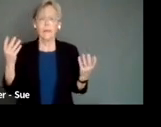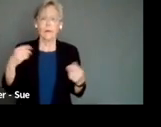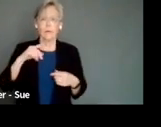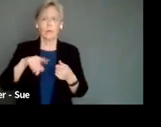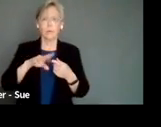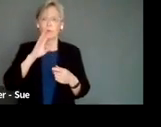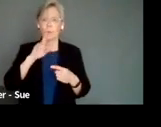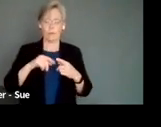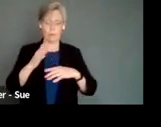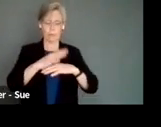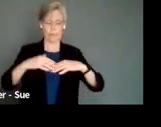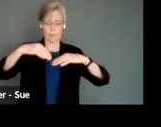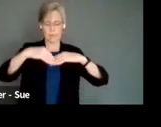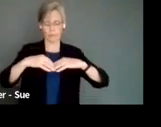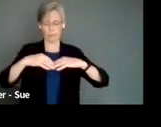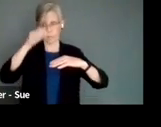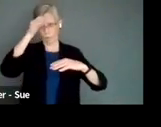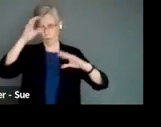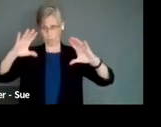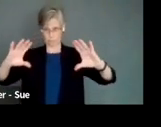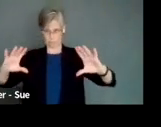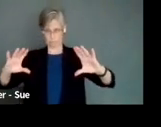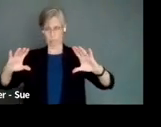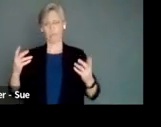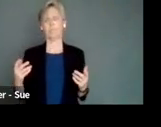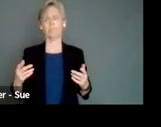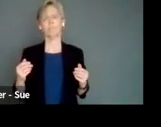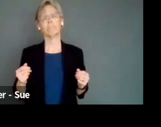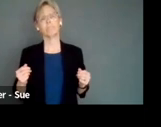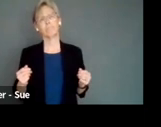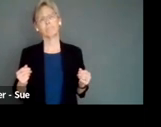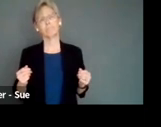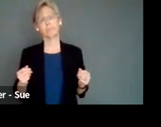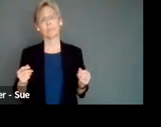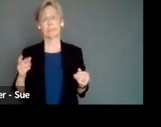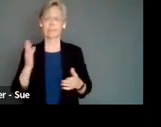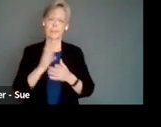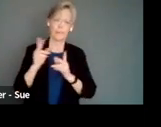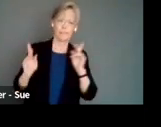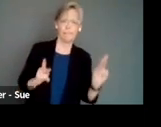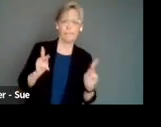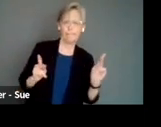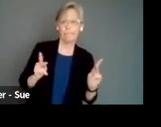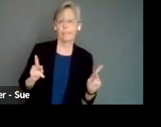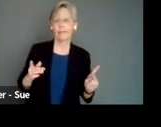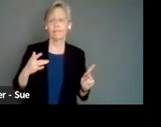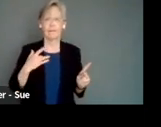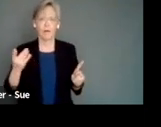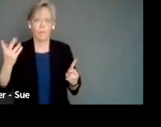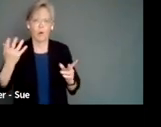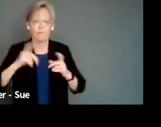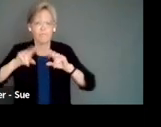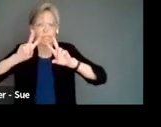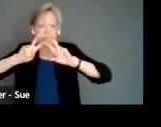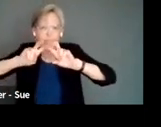about Indigenous frameworks, I think there's a lot of hesitancy for folks to want to dig into them, or